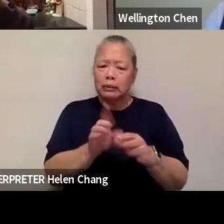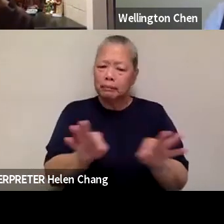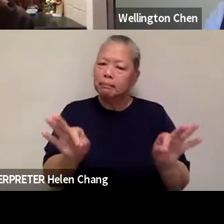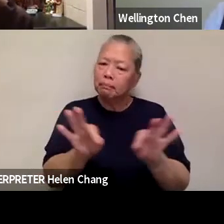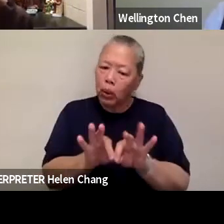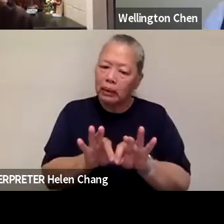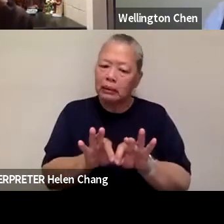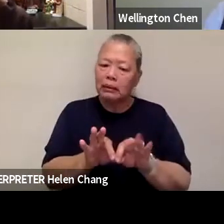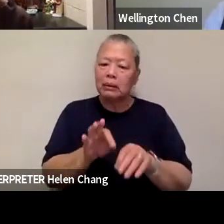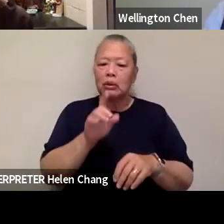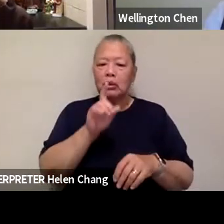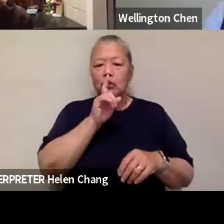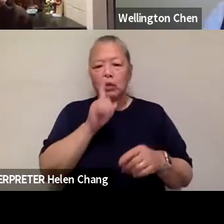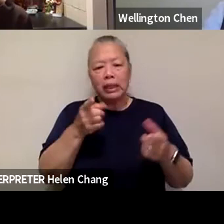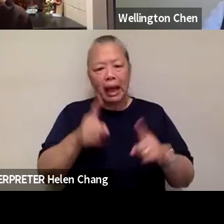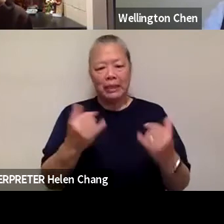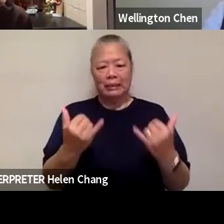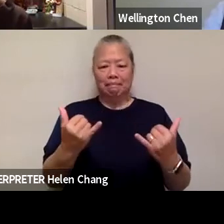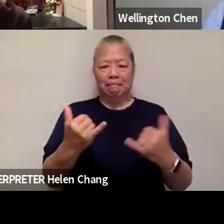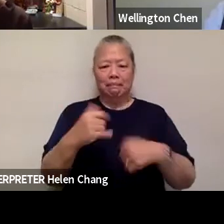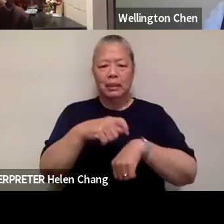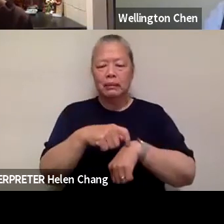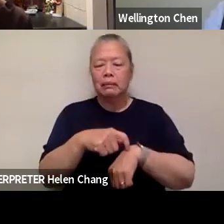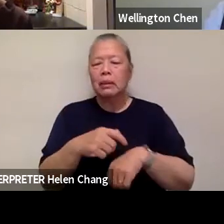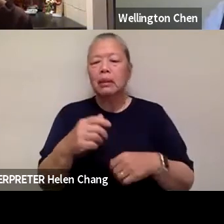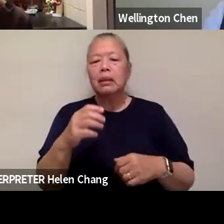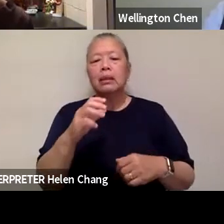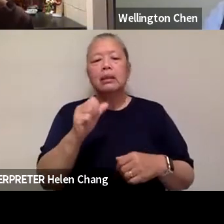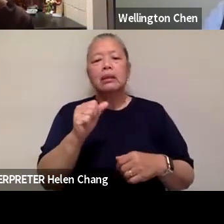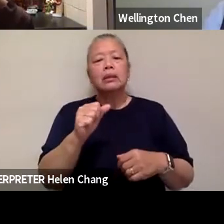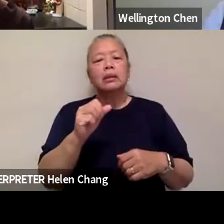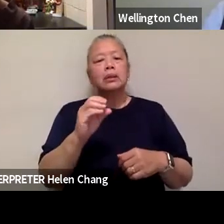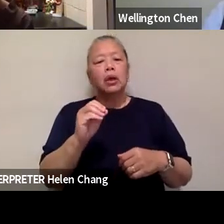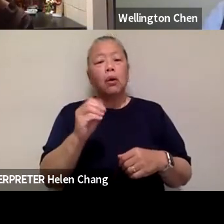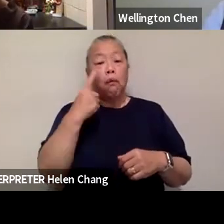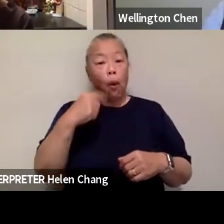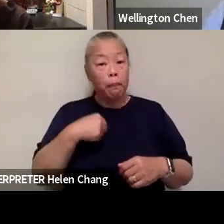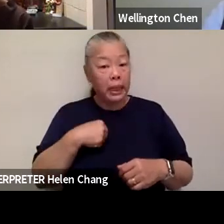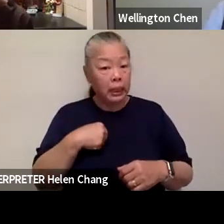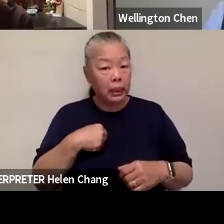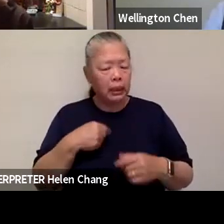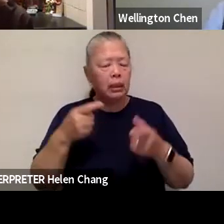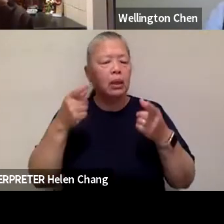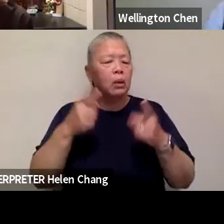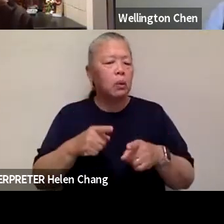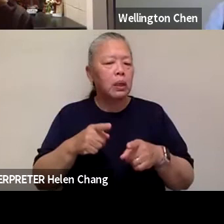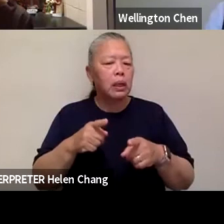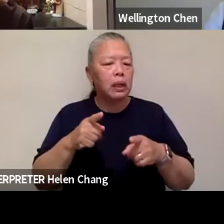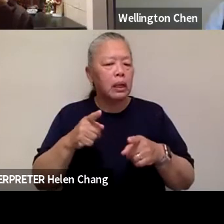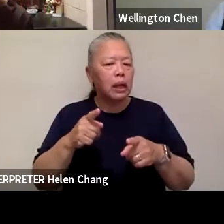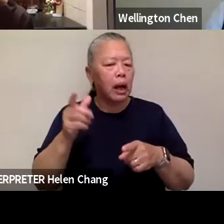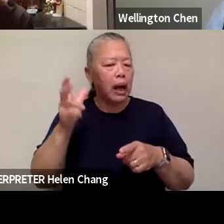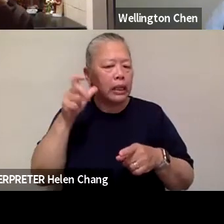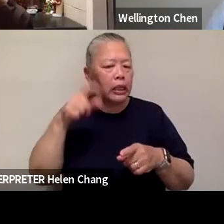happening right now. And so for me, you know, when I listen to all of you talk, I know that